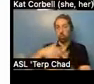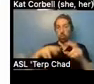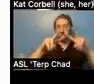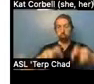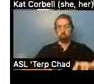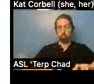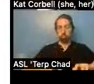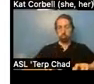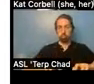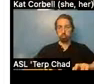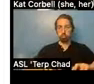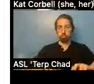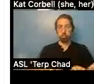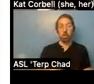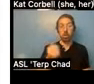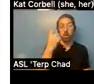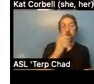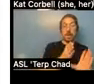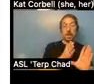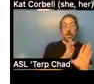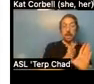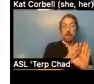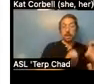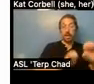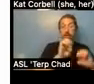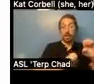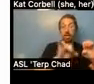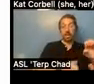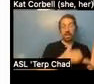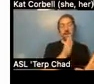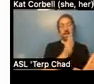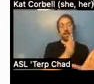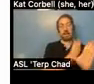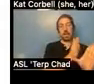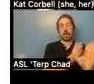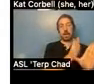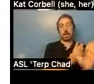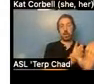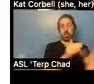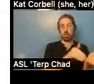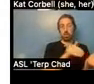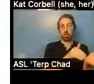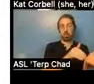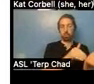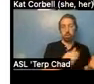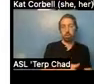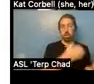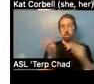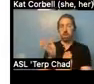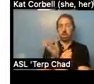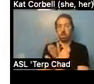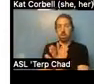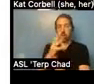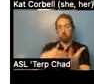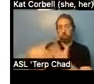psychiatrist. A psychosocial assessment is typically filled out by a social worker or a therapist. Um, there's an application